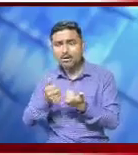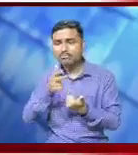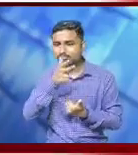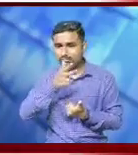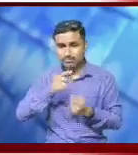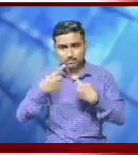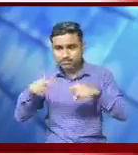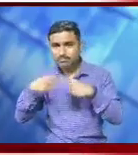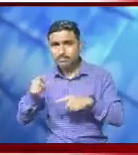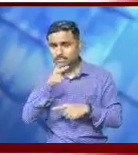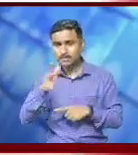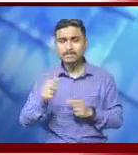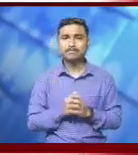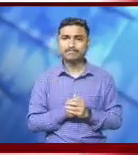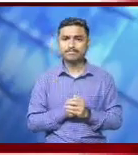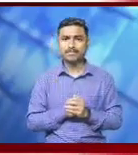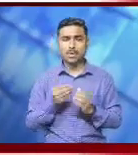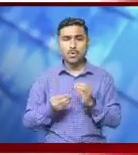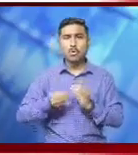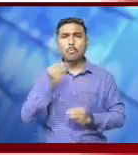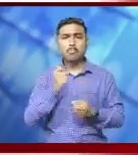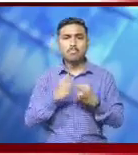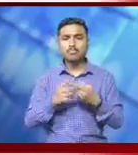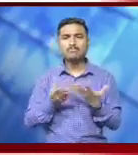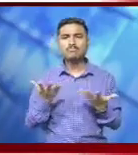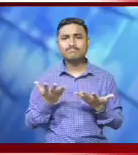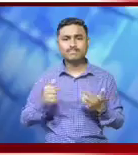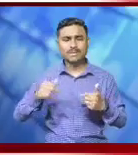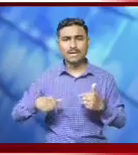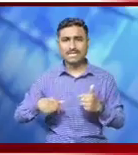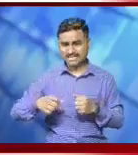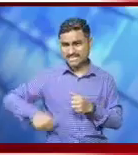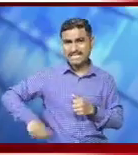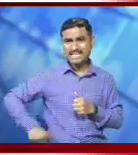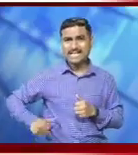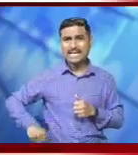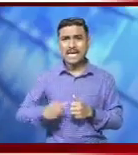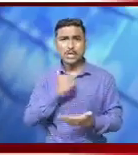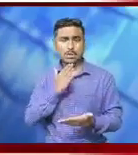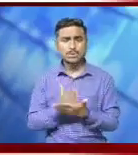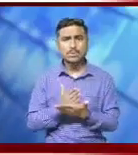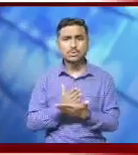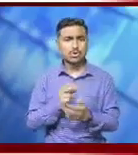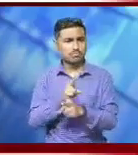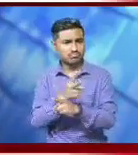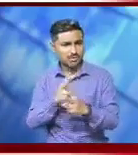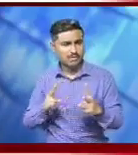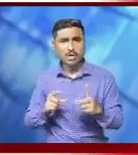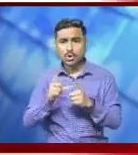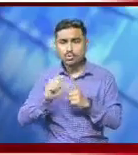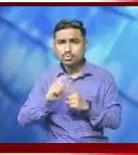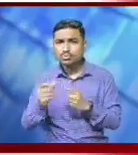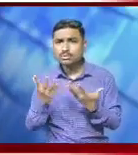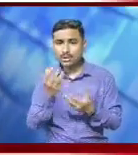Furthermore, CMO Namchi District Hospital highlighted about the basic measures to eradicate diarrhea